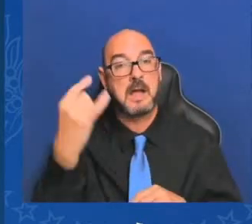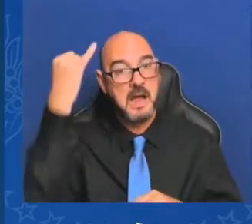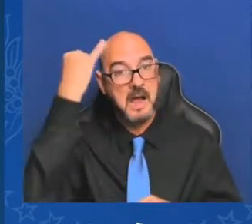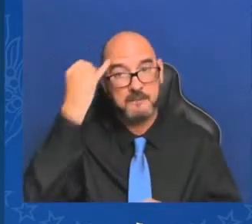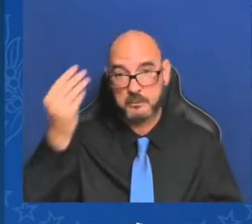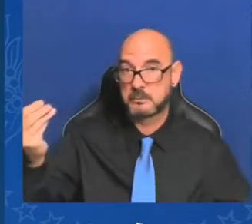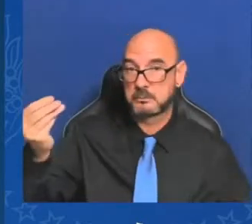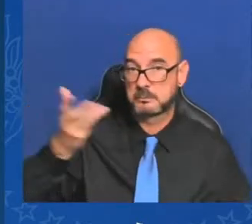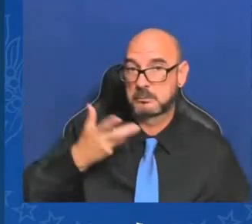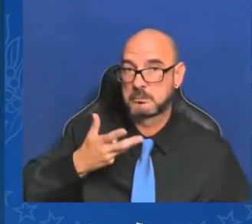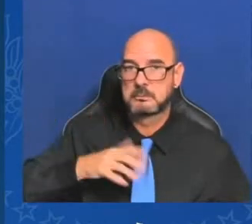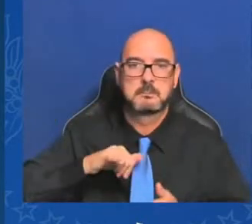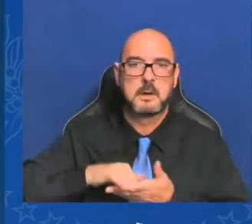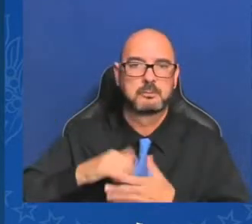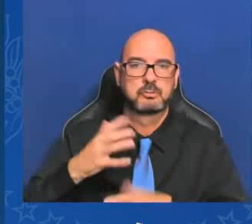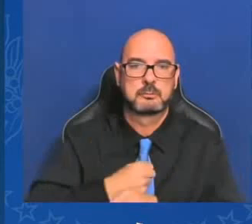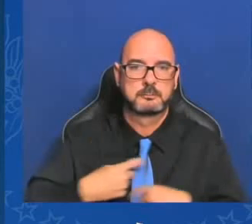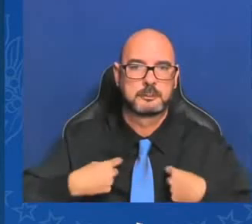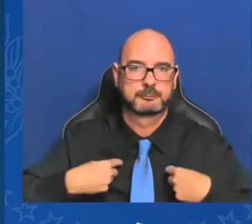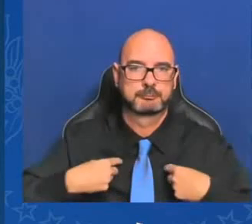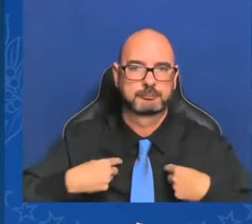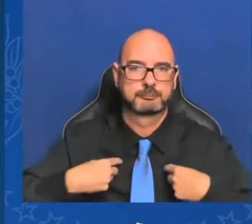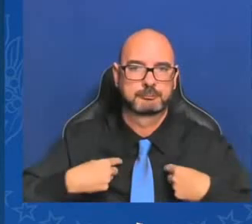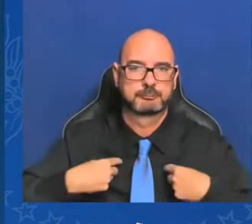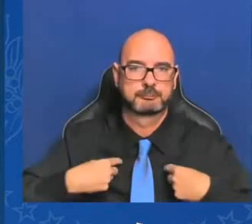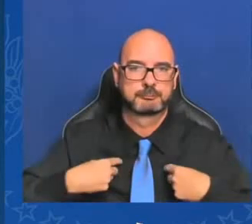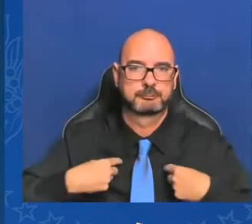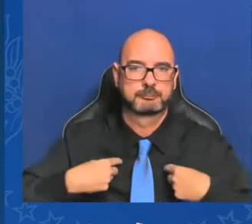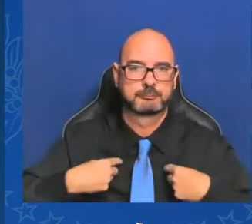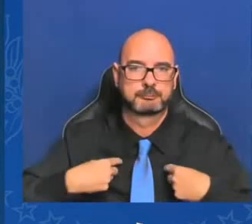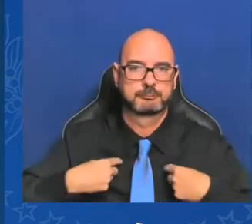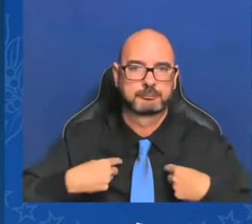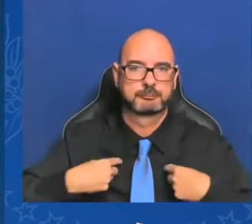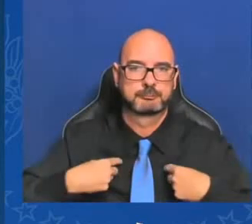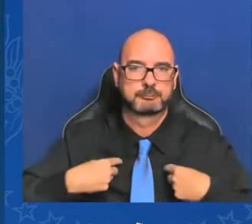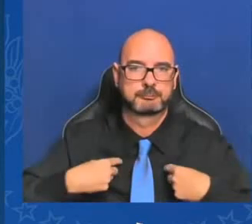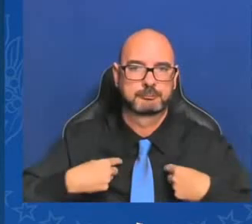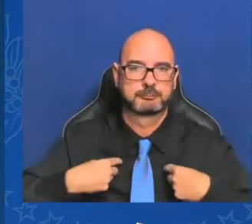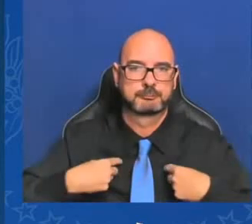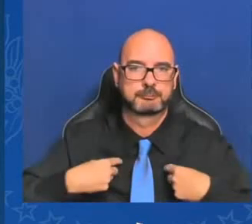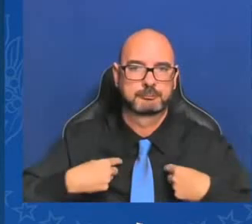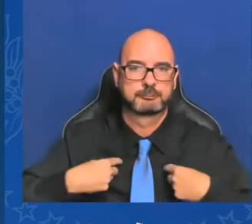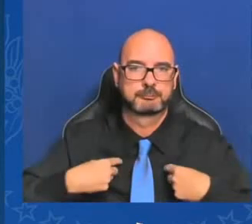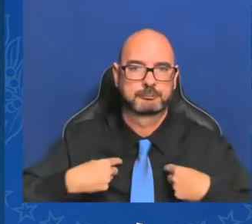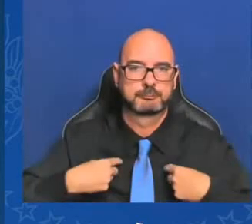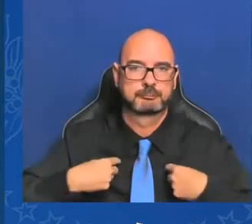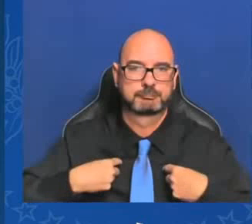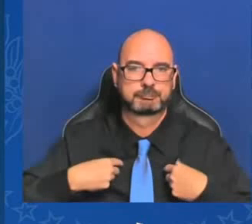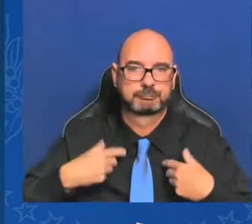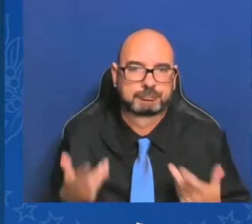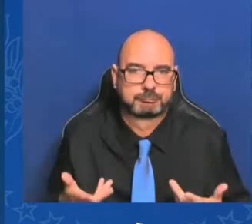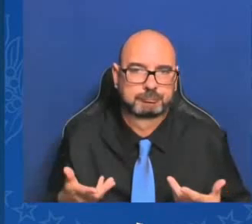Me. No one's saying that. Oh, enough with this creepy whisper, dude. He's like a freaking jigsaw.